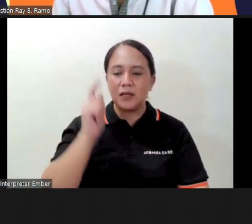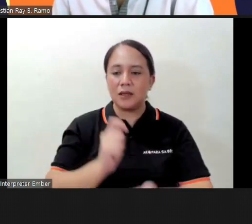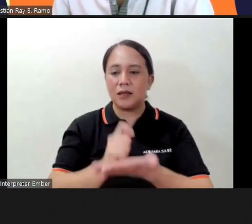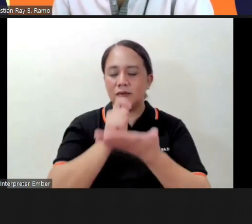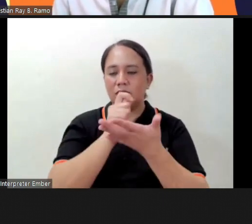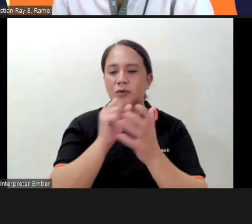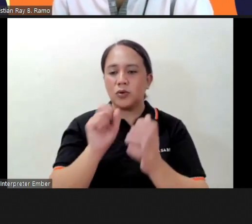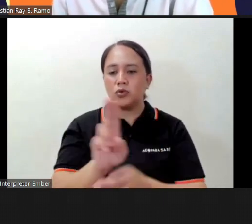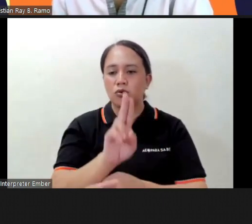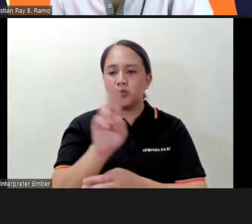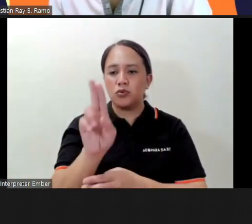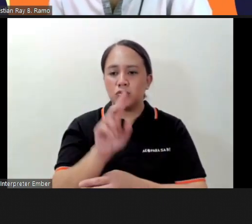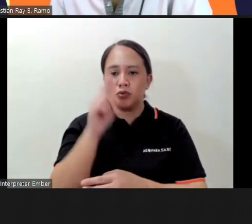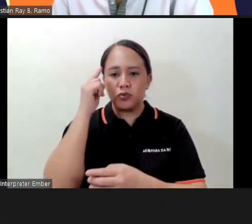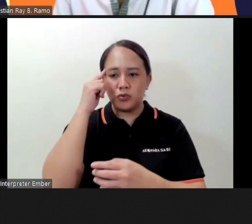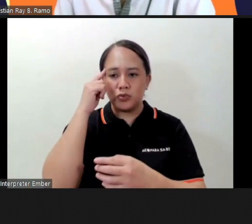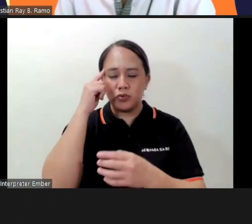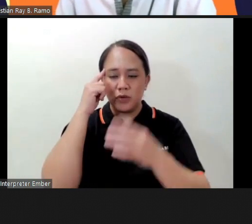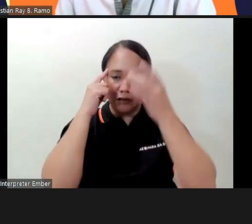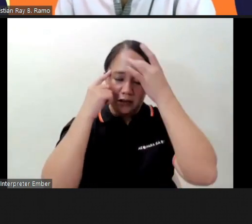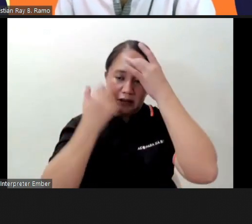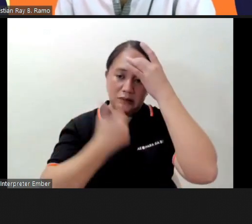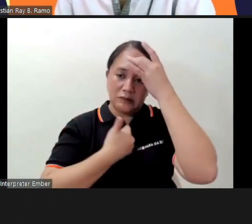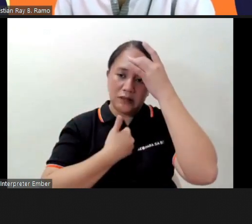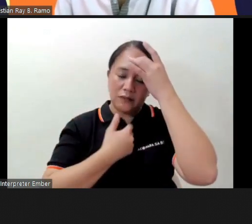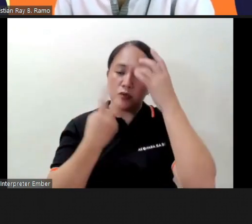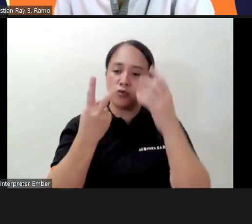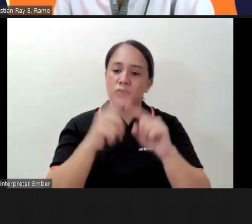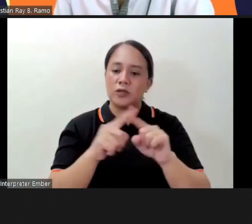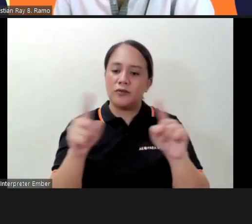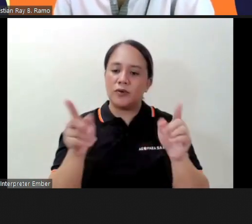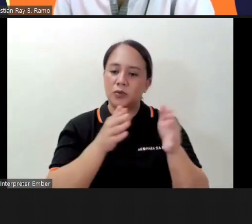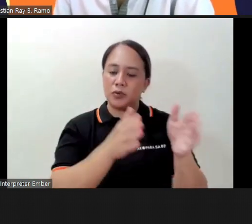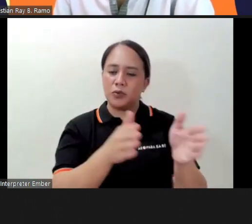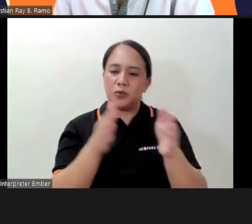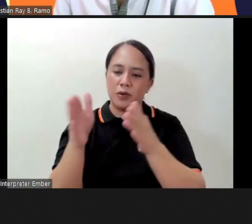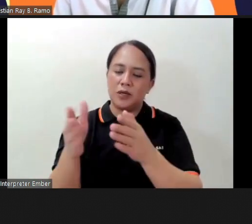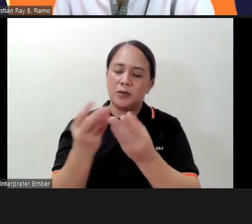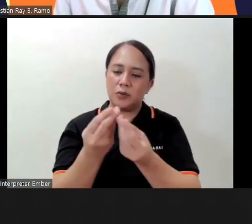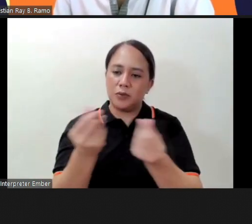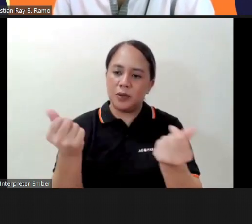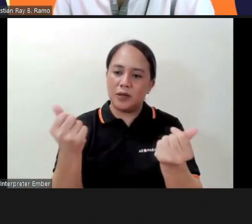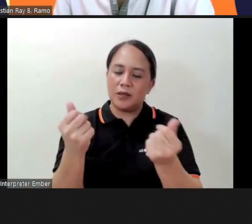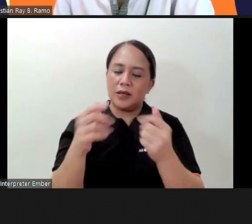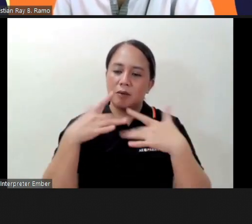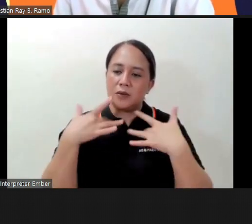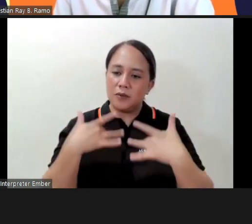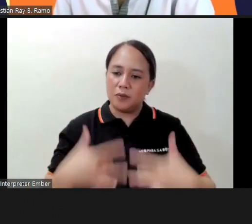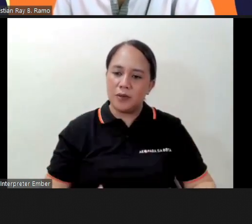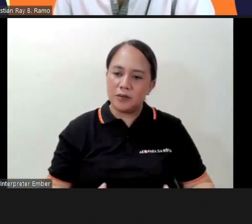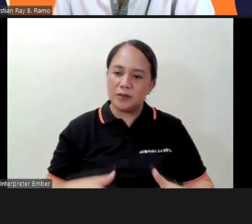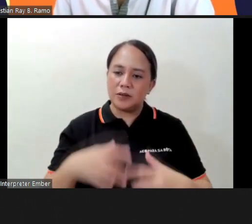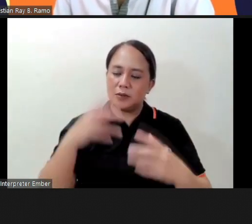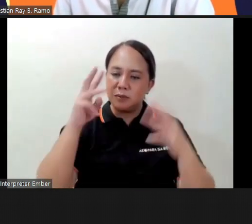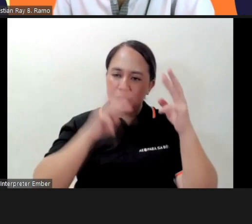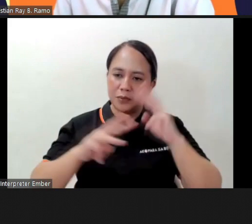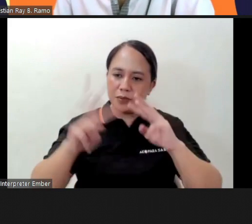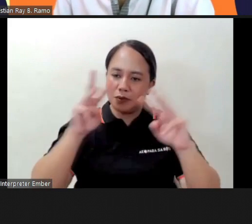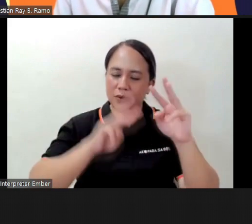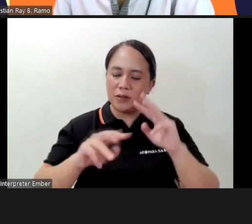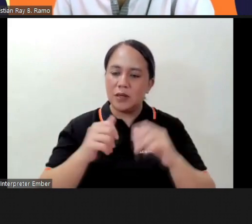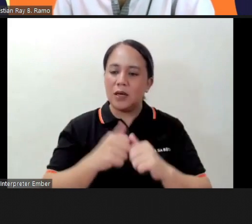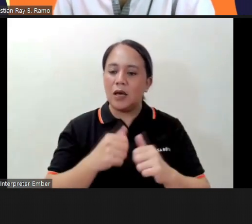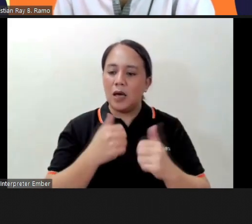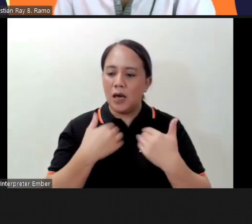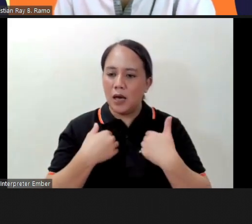will use cognitive and mindfulness so those are two different ways of dealing with depression anxiety and they have each of